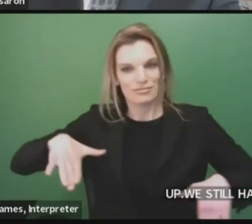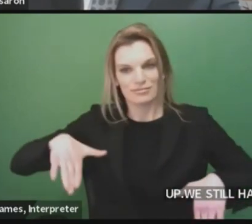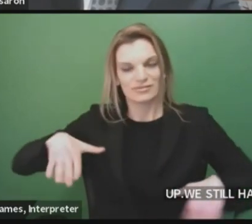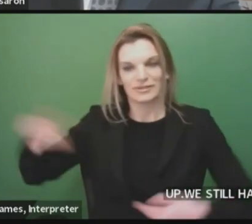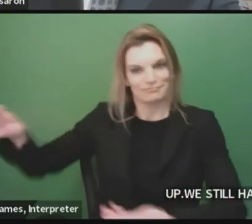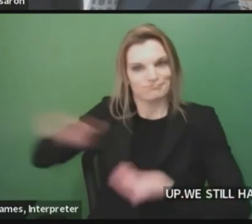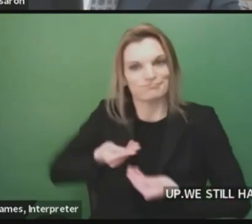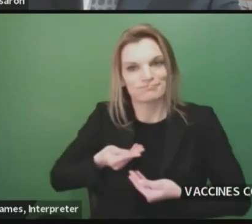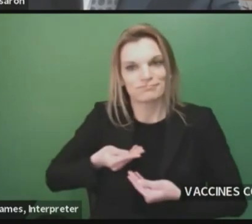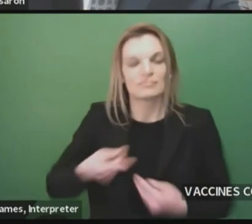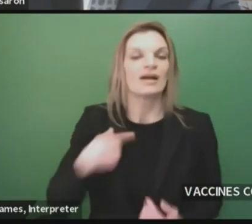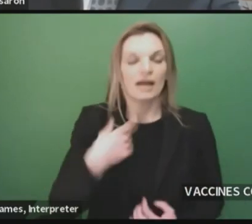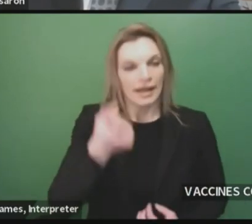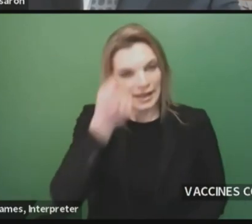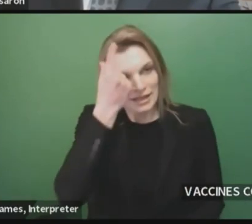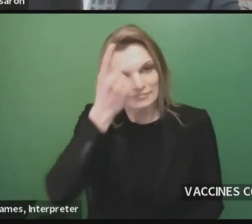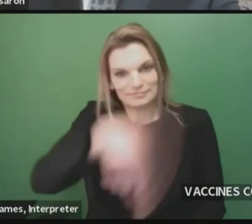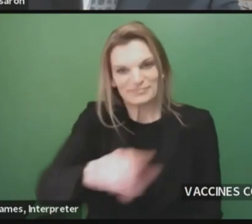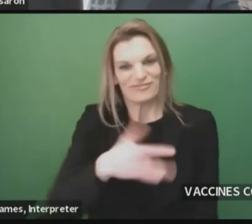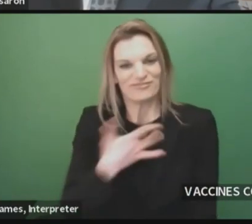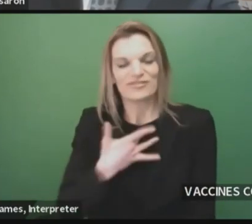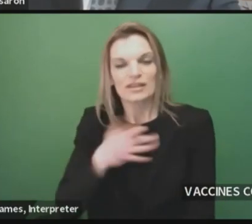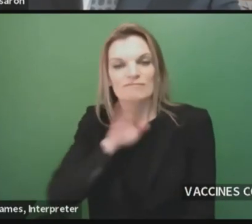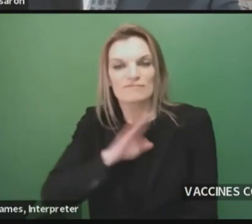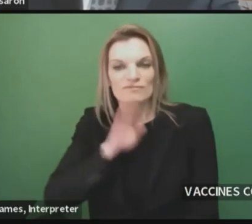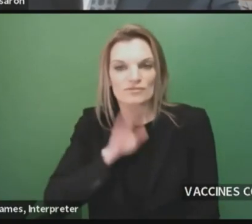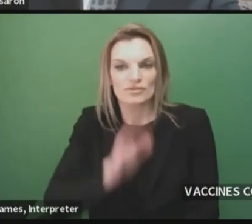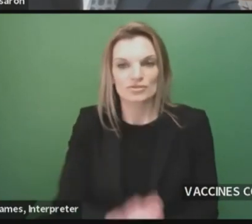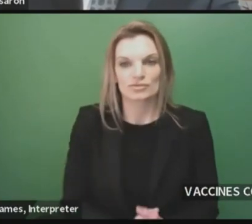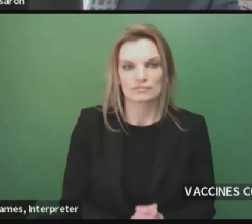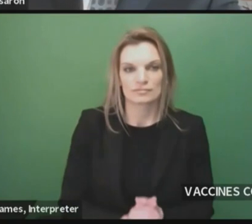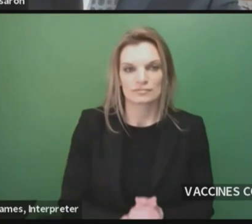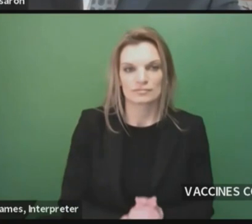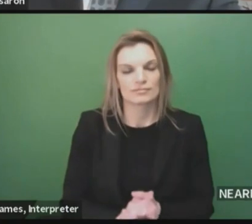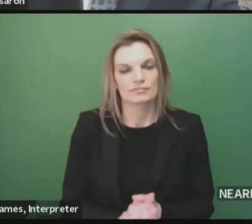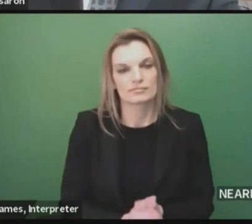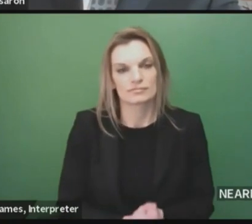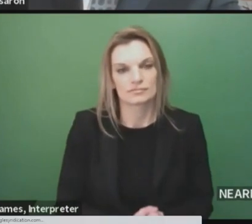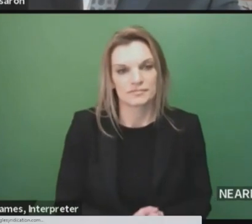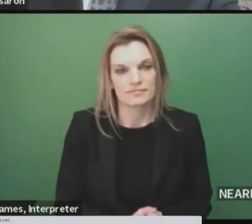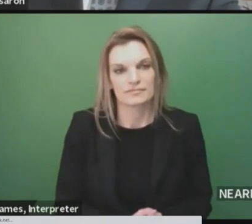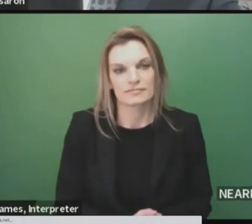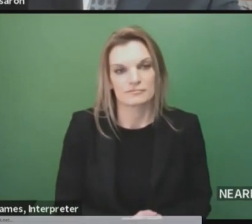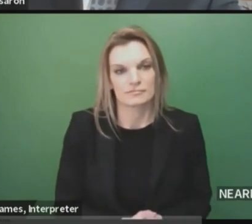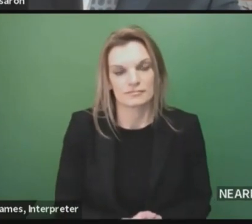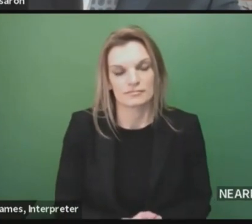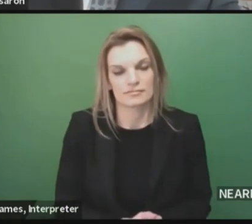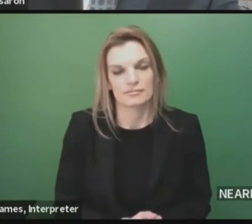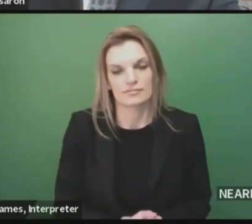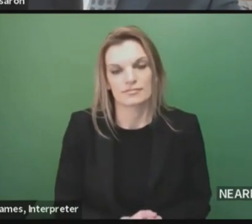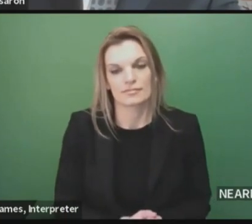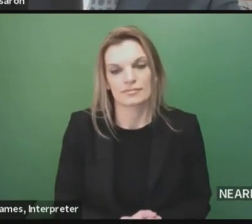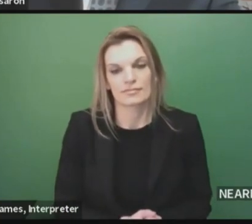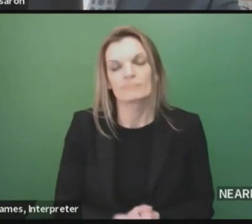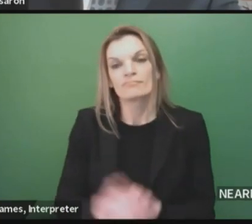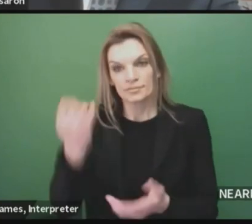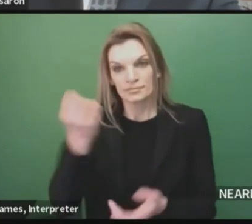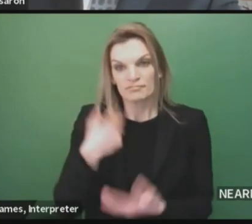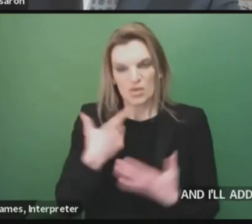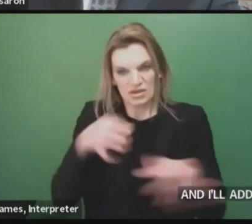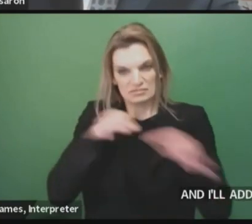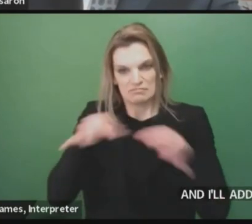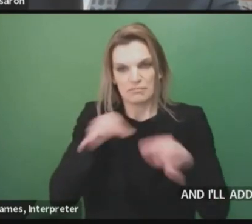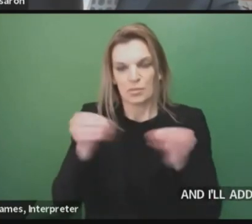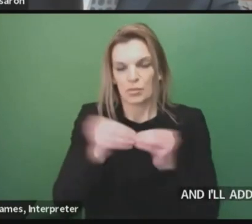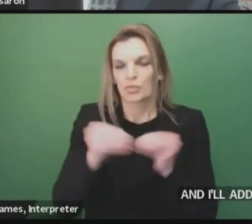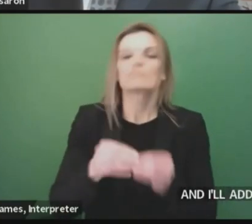people's frustration. I'll just add one other thing. When a package of the vaccines is opened, when